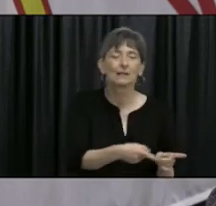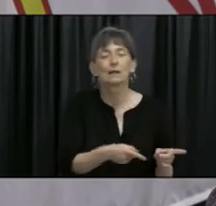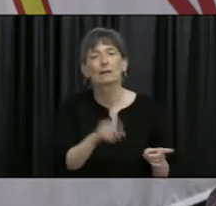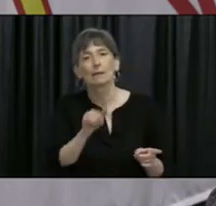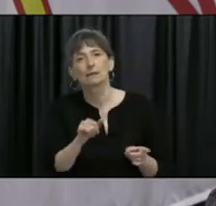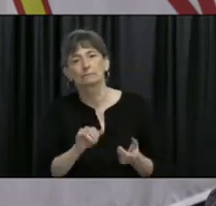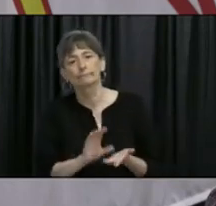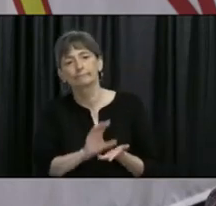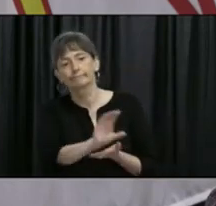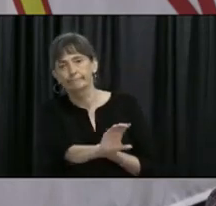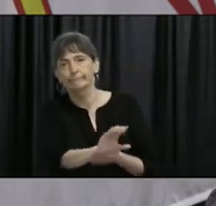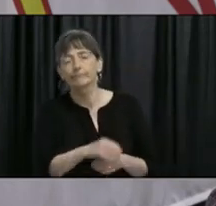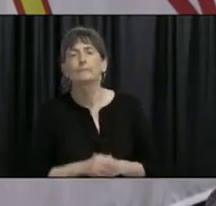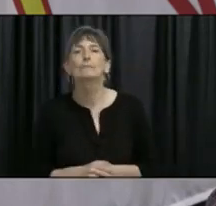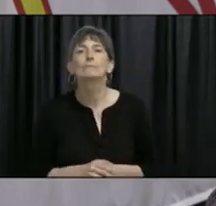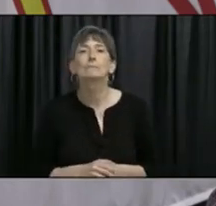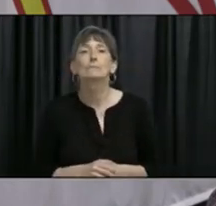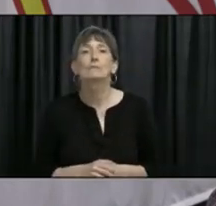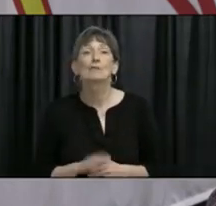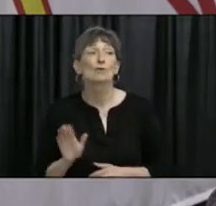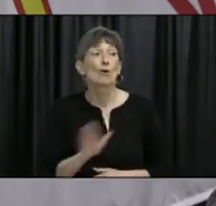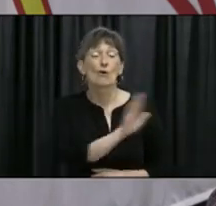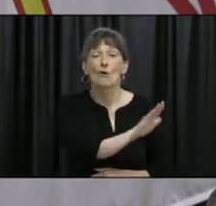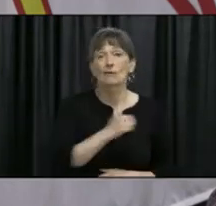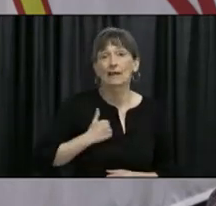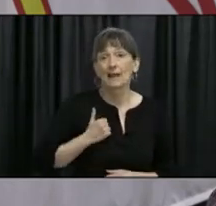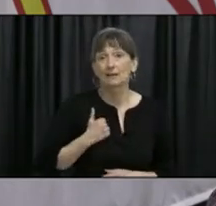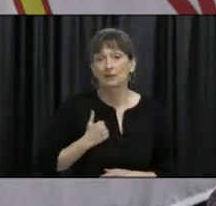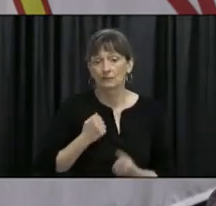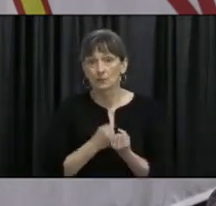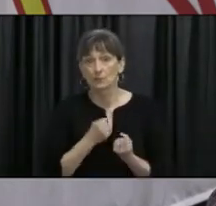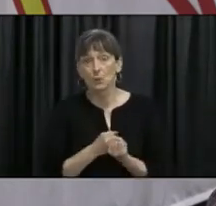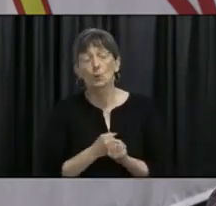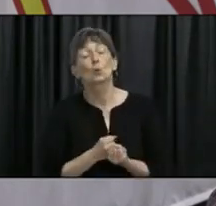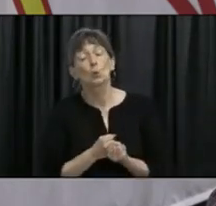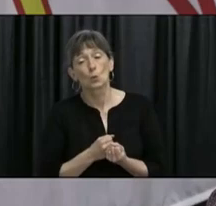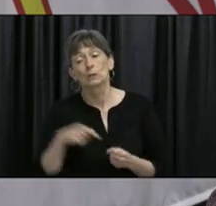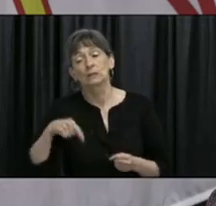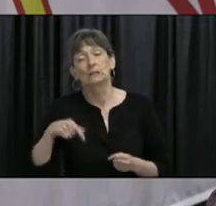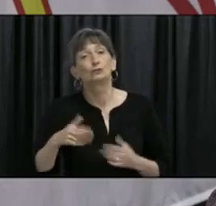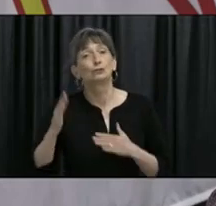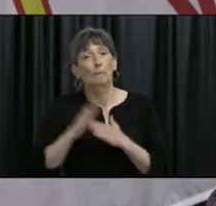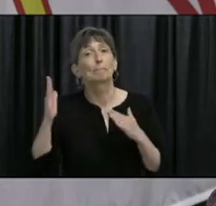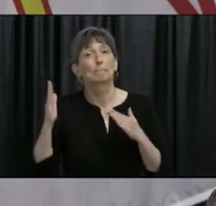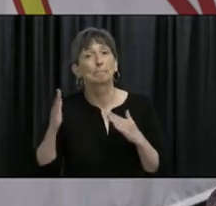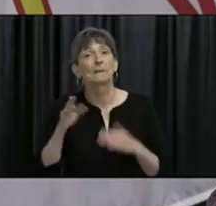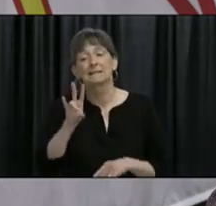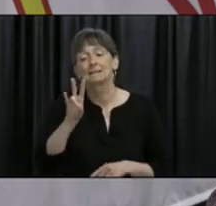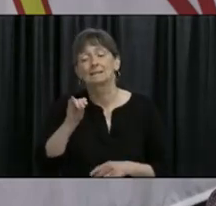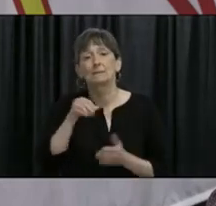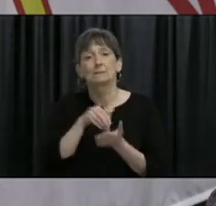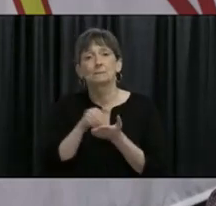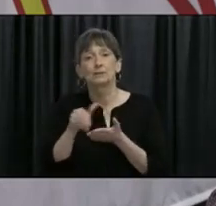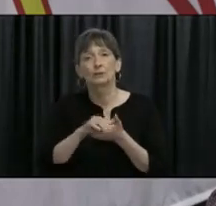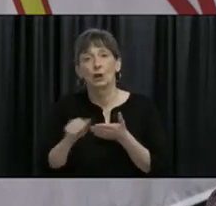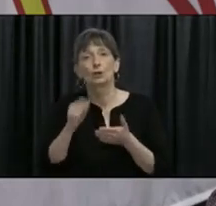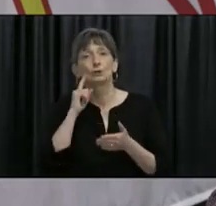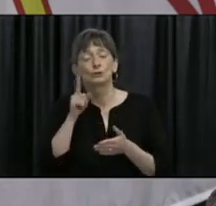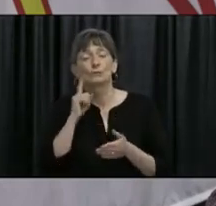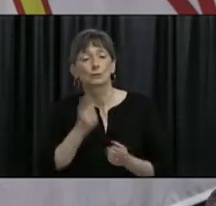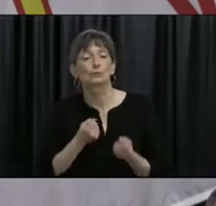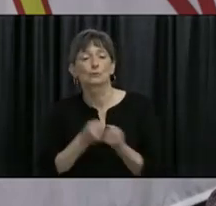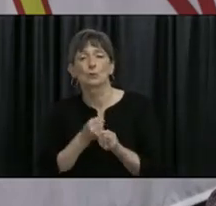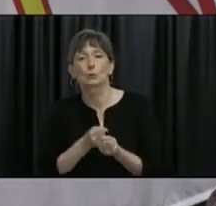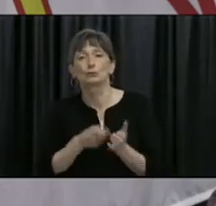the most generous, by the way, support packages that was across the country. was a 70 million dollar investment into our essential workers. The